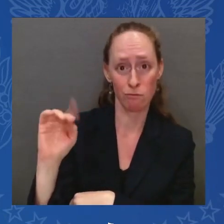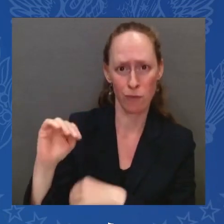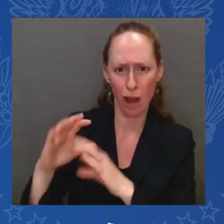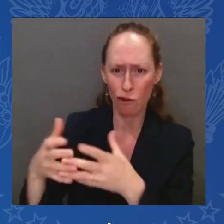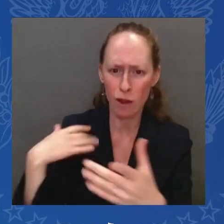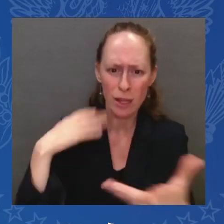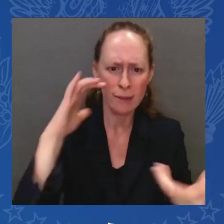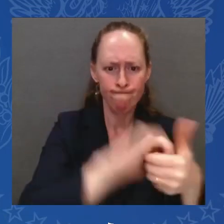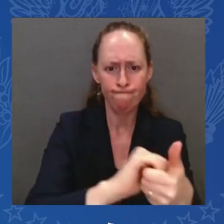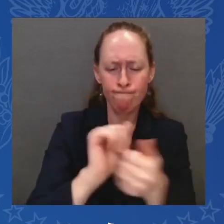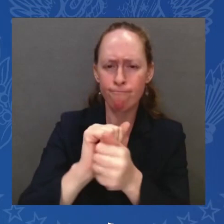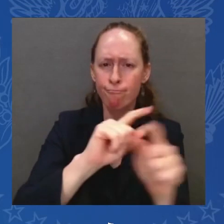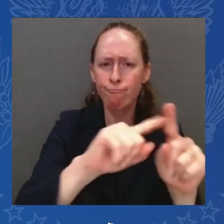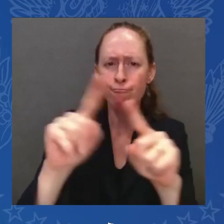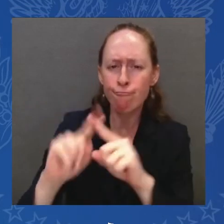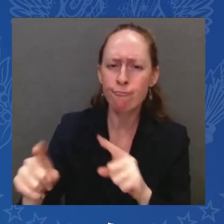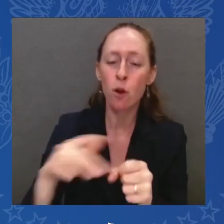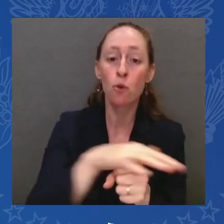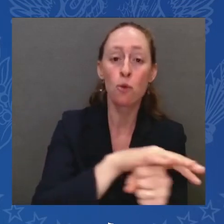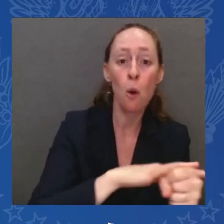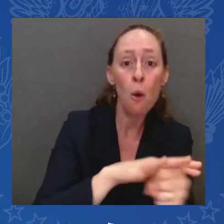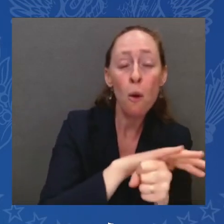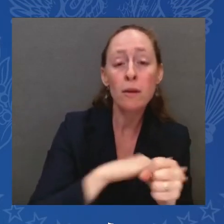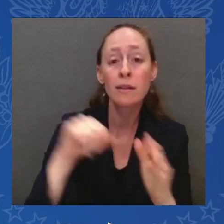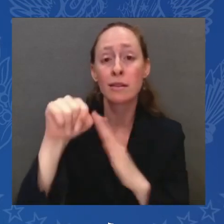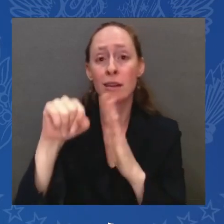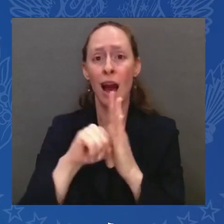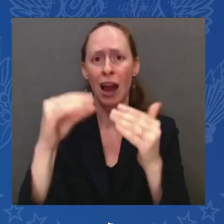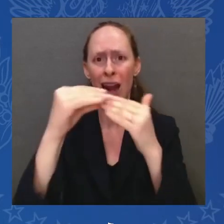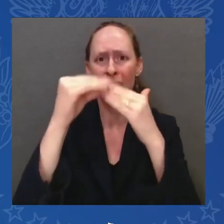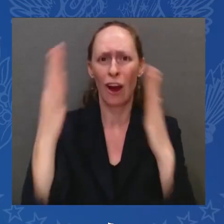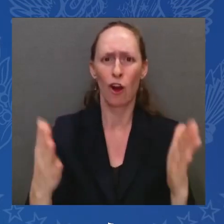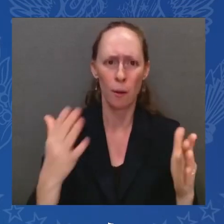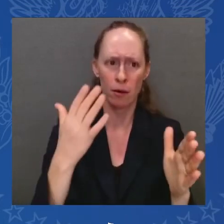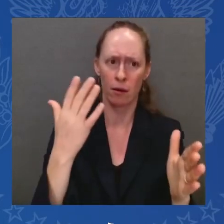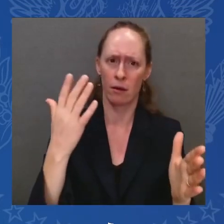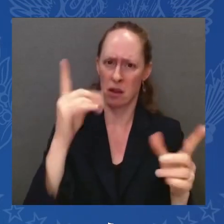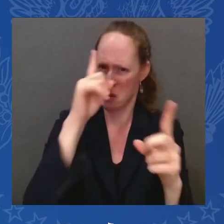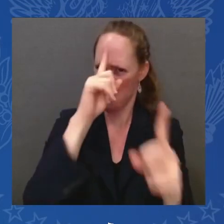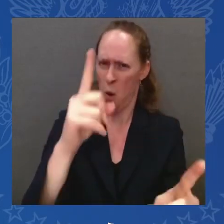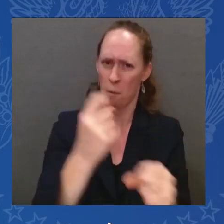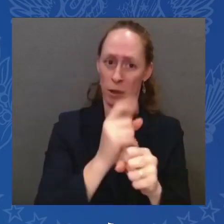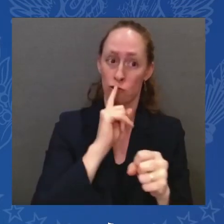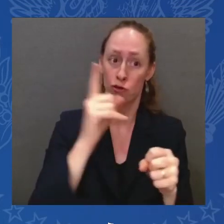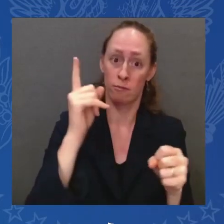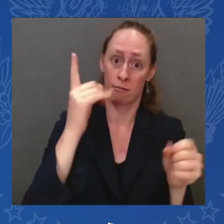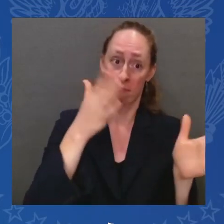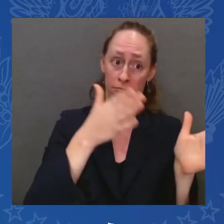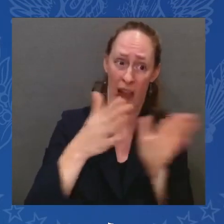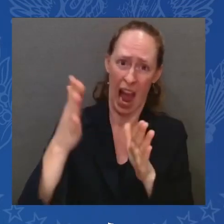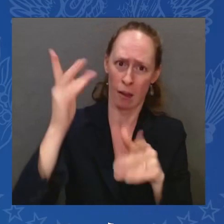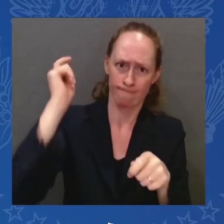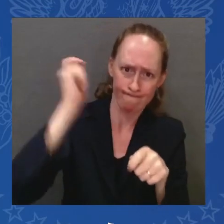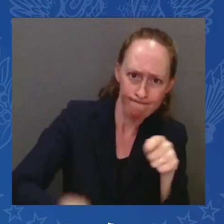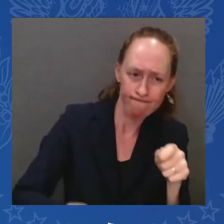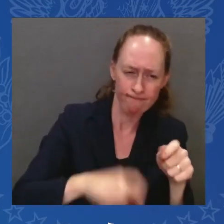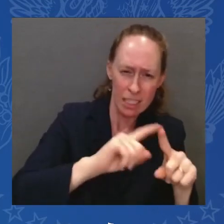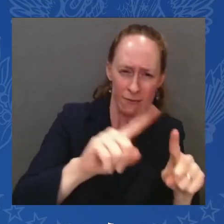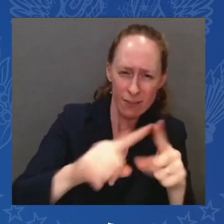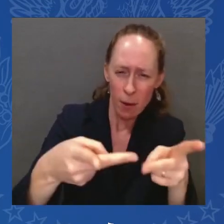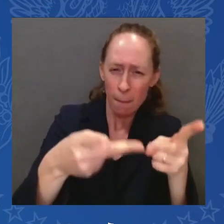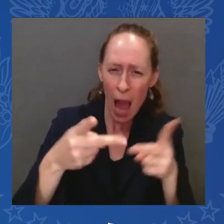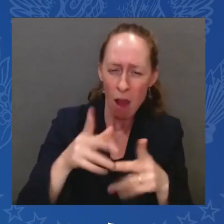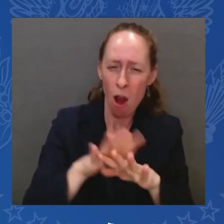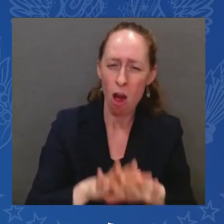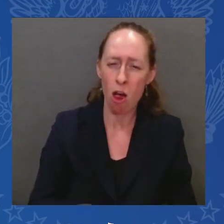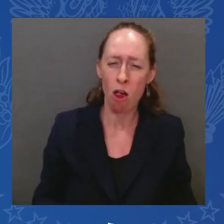country. We're going to continue to bring people together, and importantly, we're going to build coalitions to fight back against hate. We cannot do